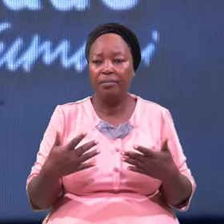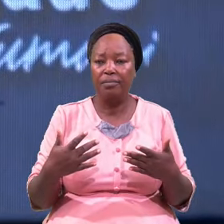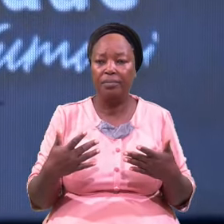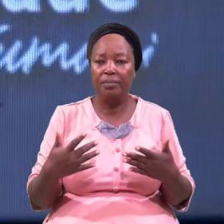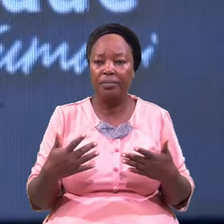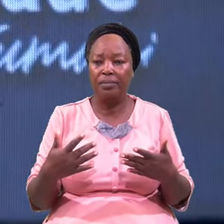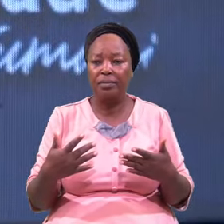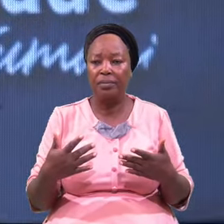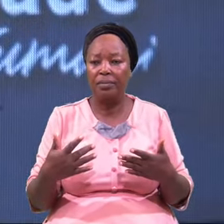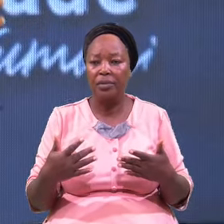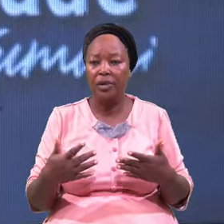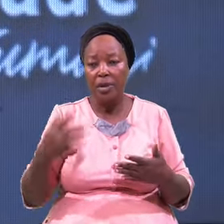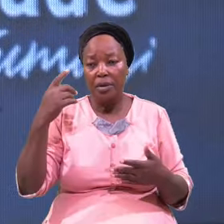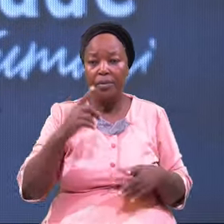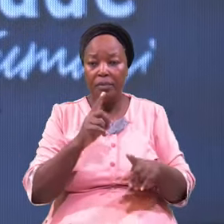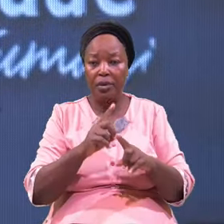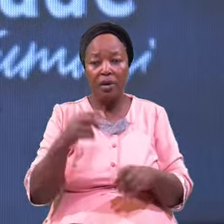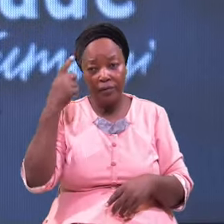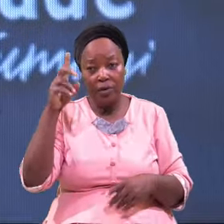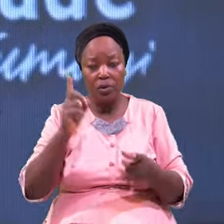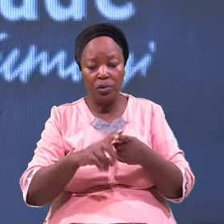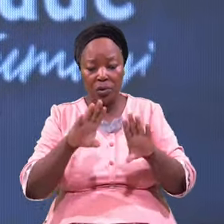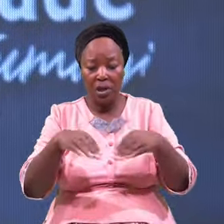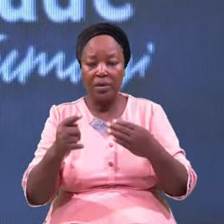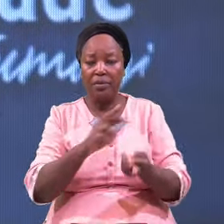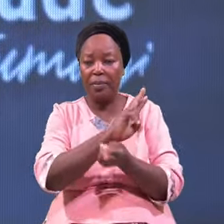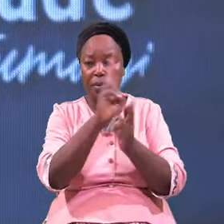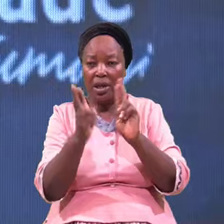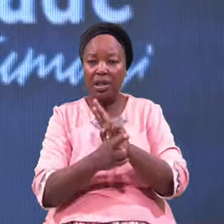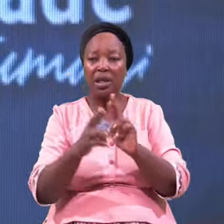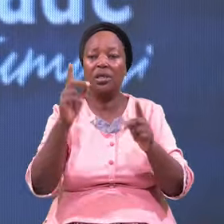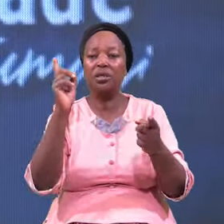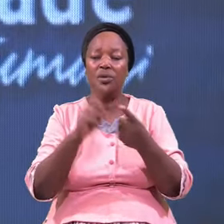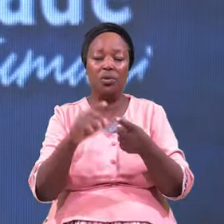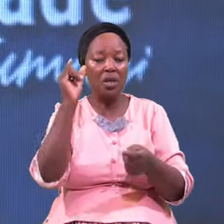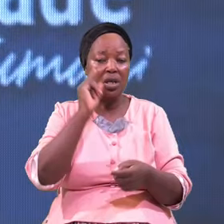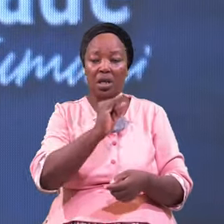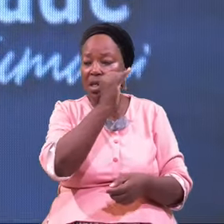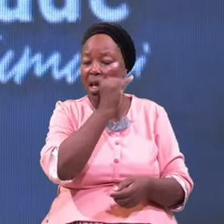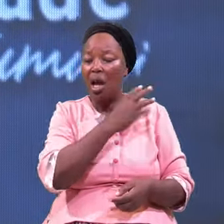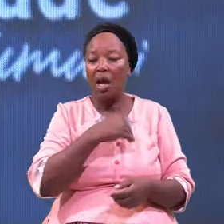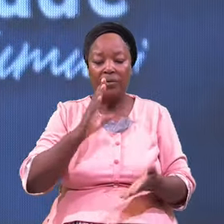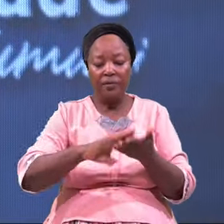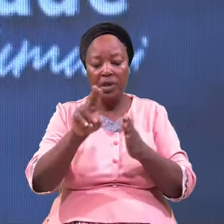For To Give Repentance To Israel And For Giv Of Sees